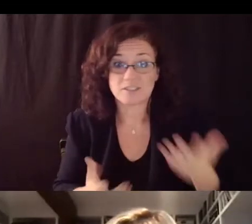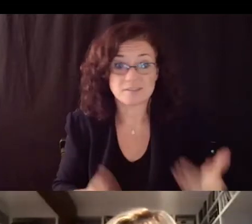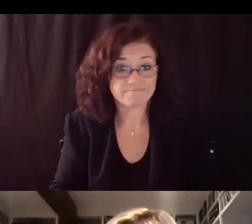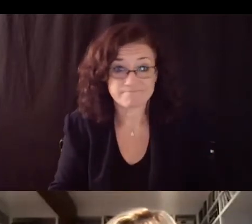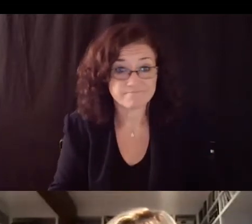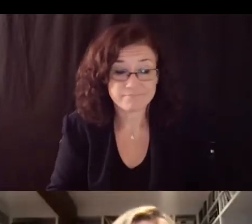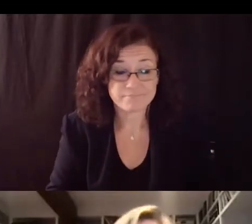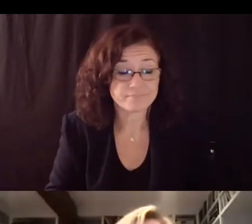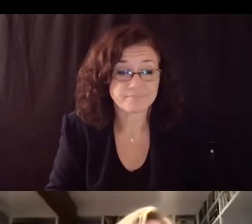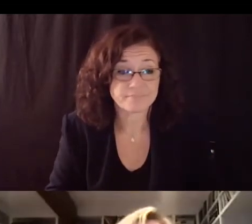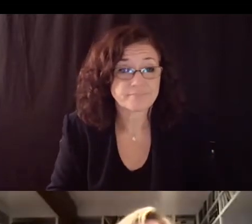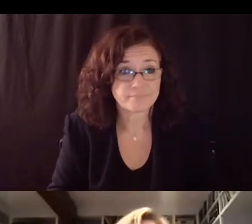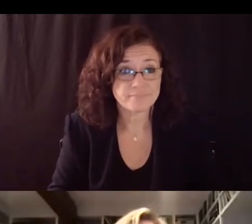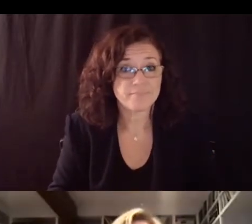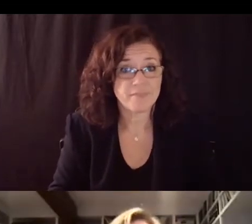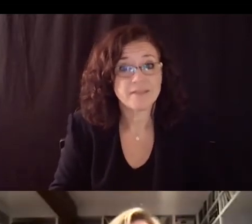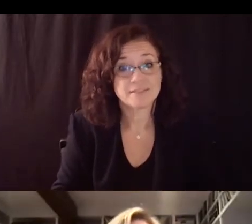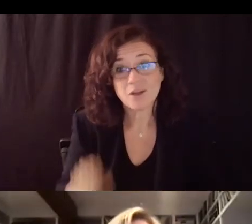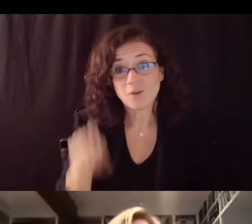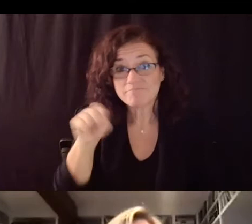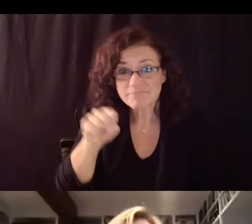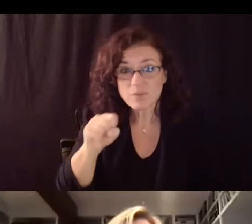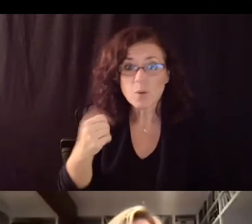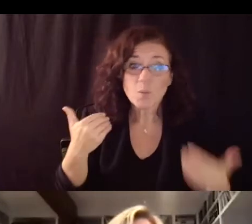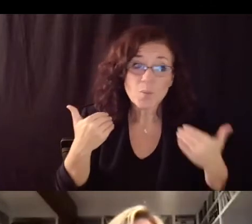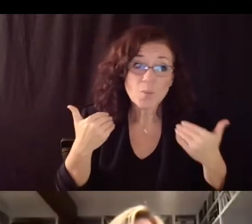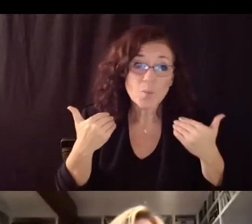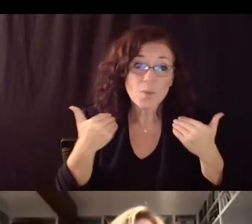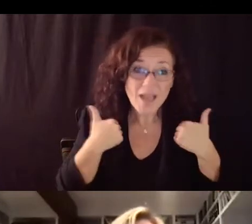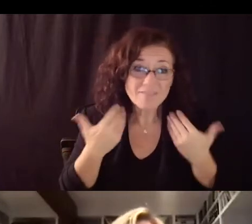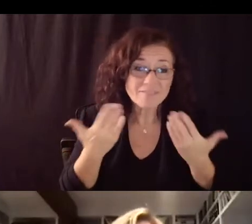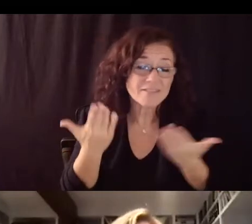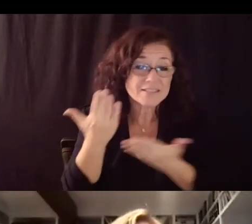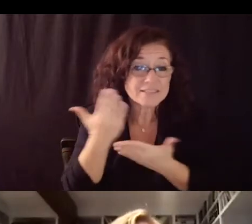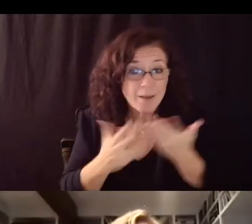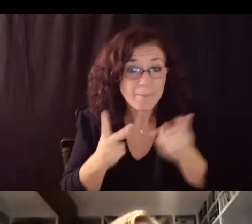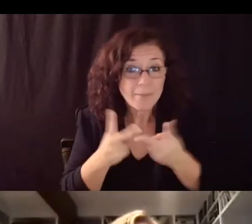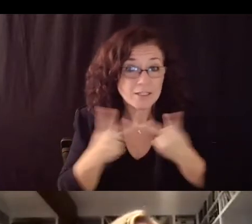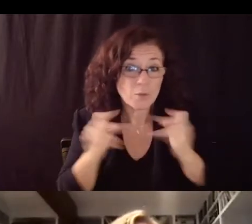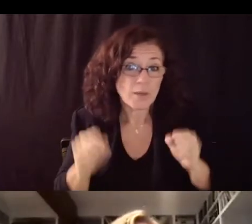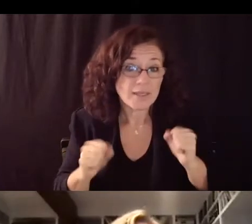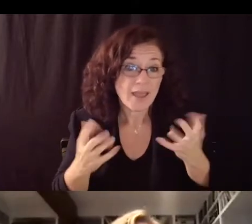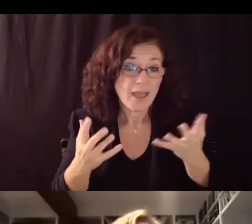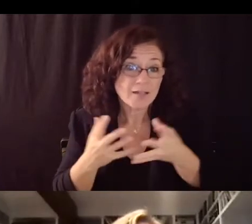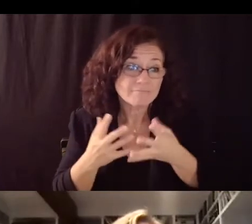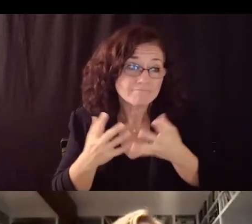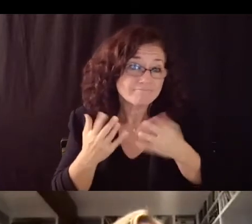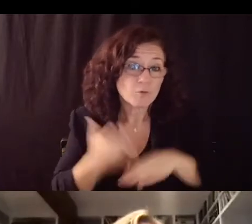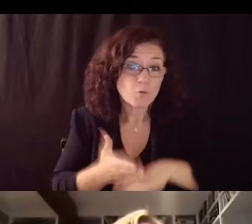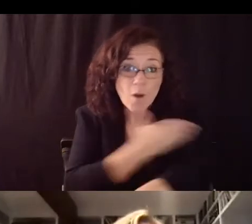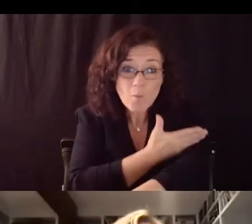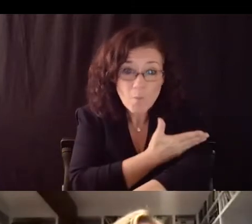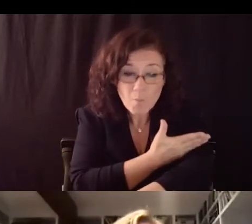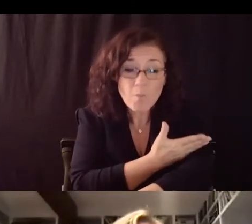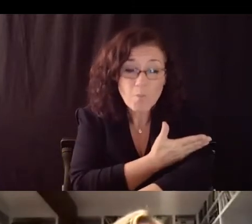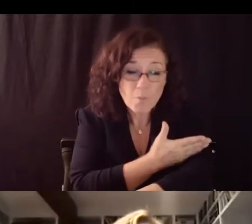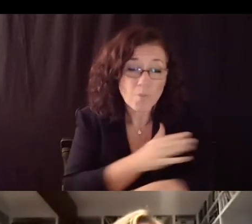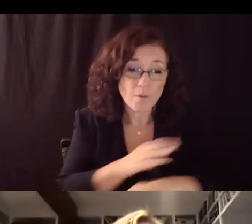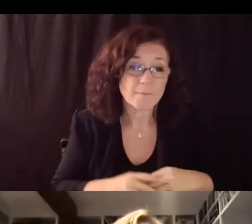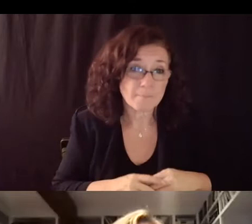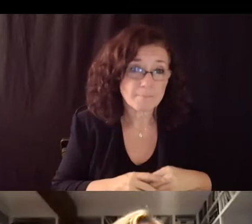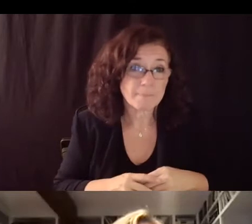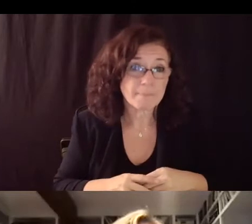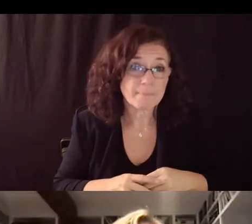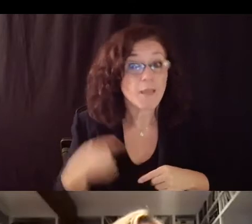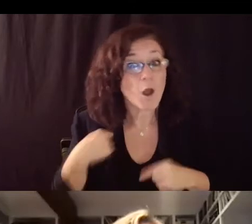um areas of growth growth our significant disproportionality plan speaks to that and um we